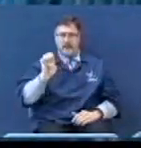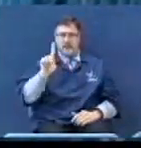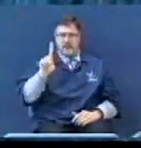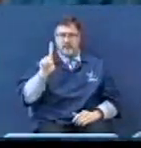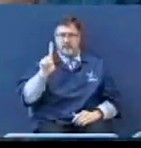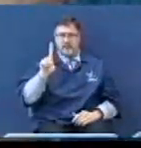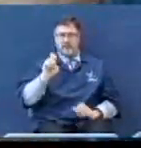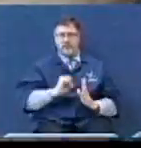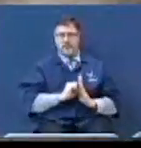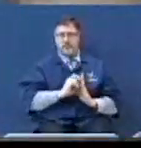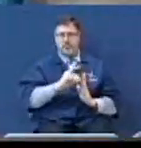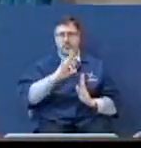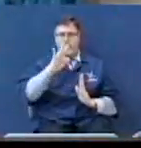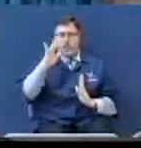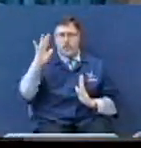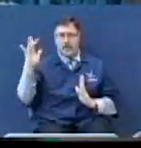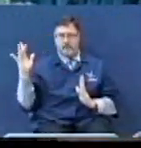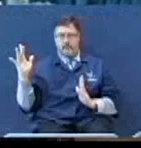Glory.